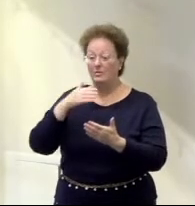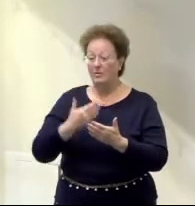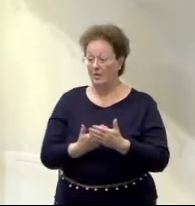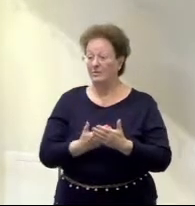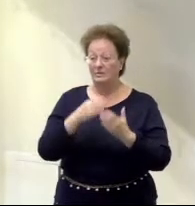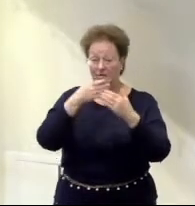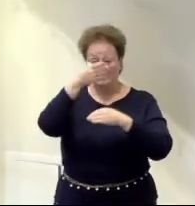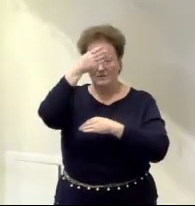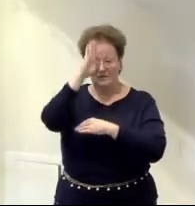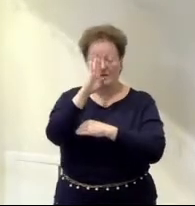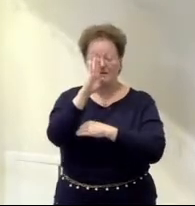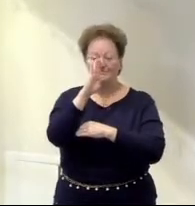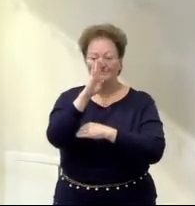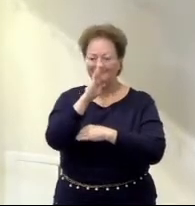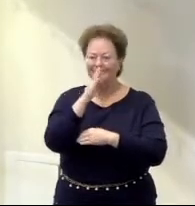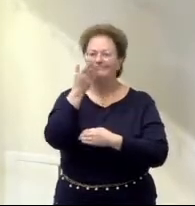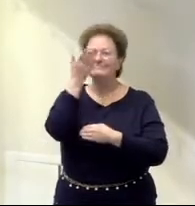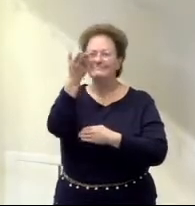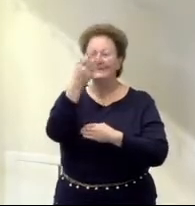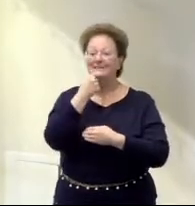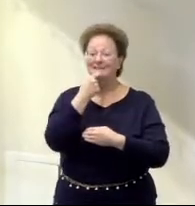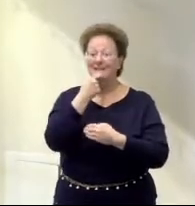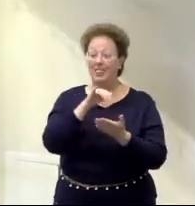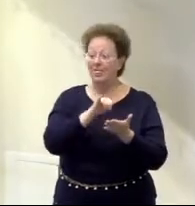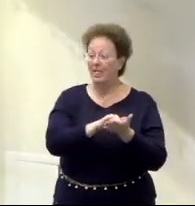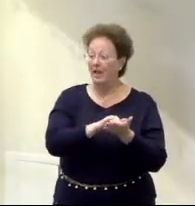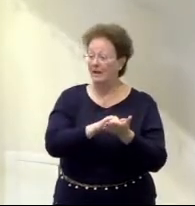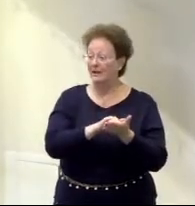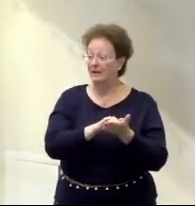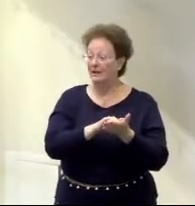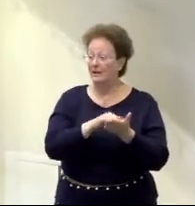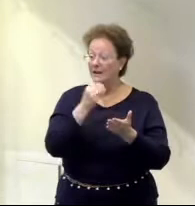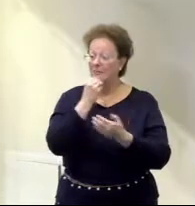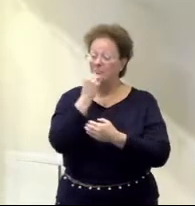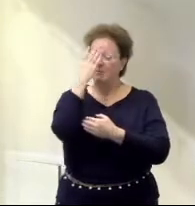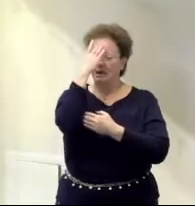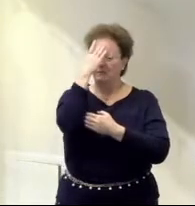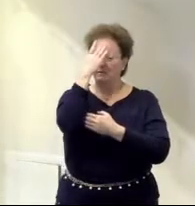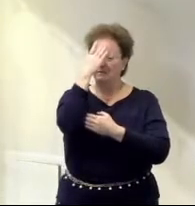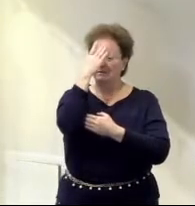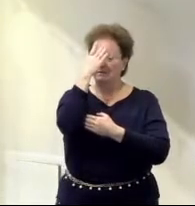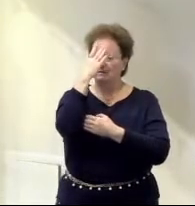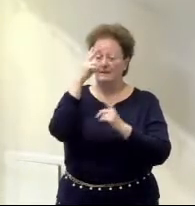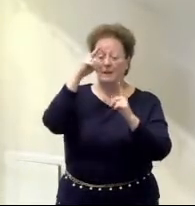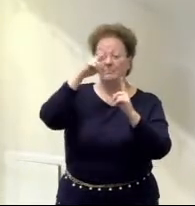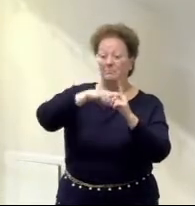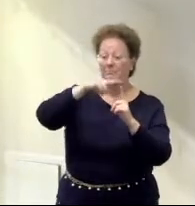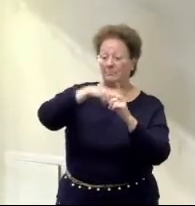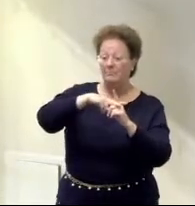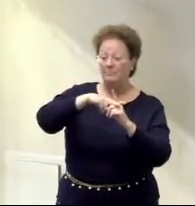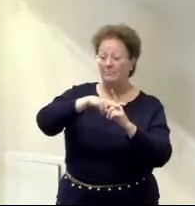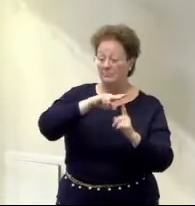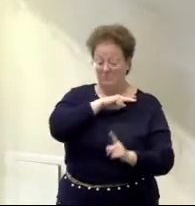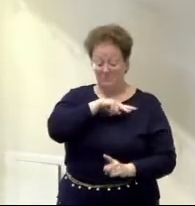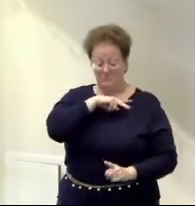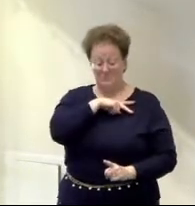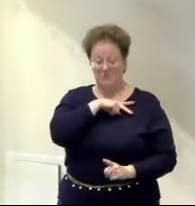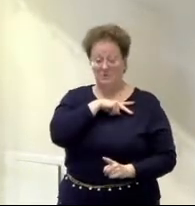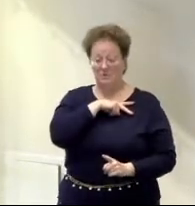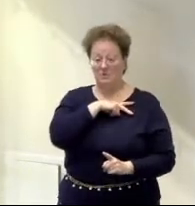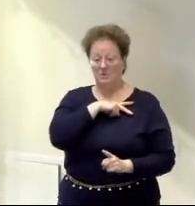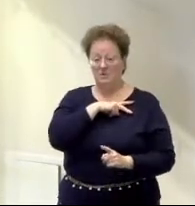to be in baptism. Because what he does in baptism is he personally unites us with the saving work of his son.